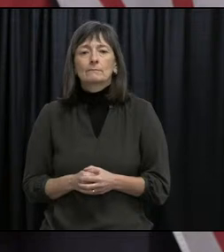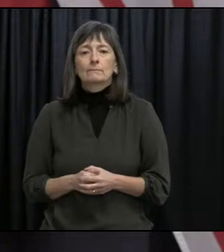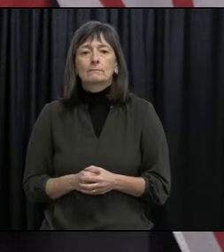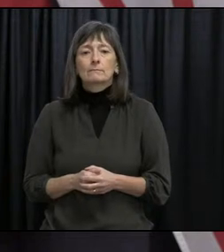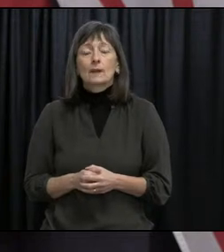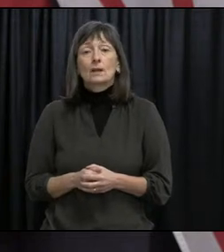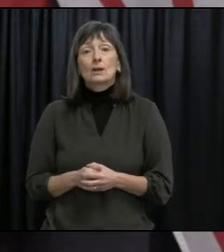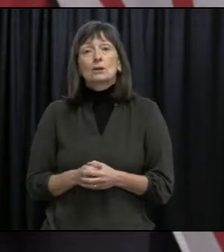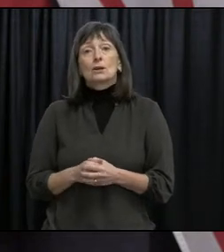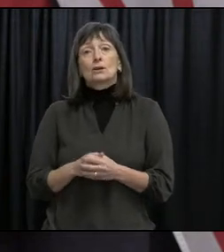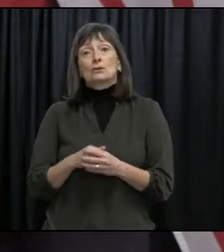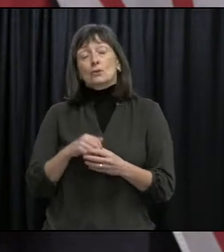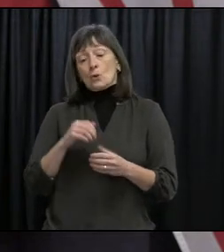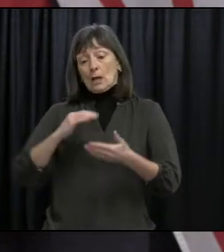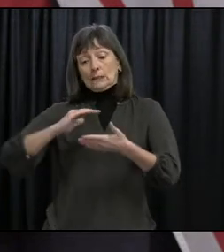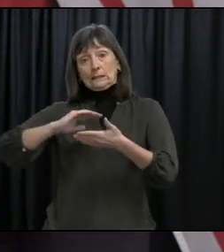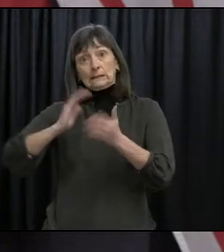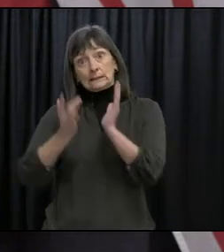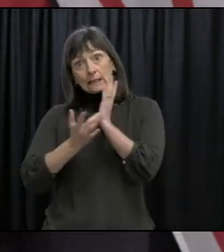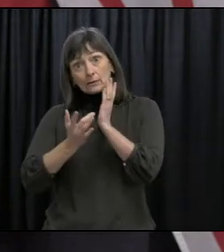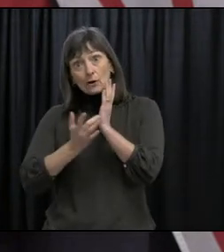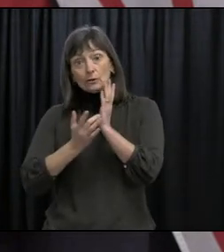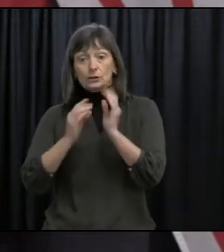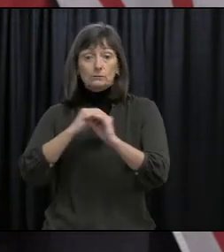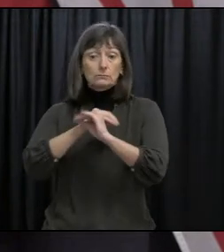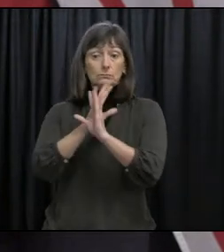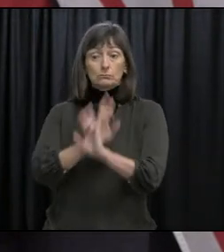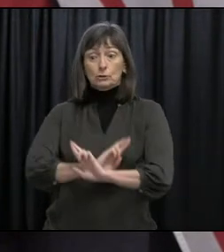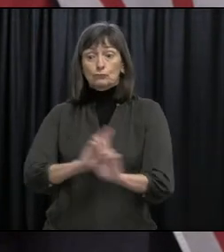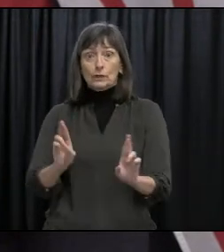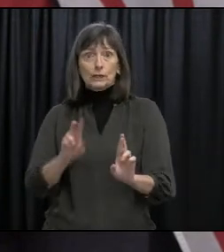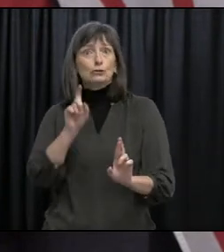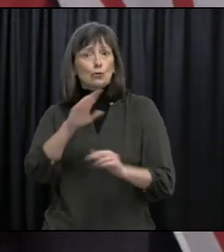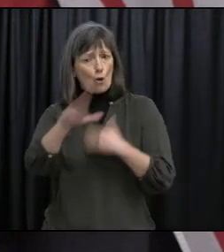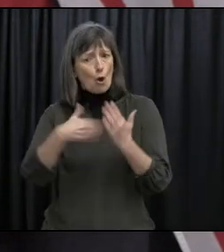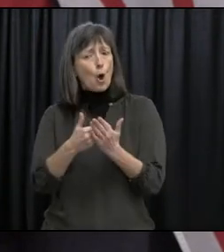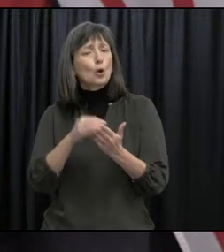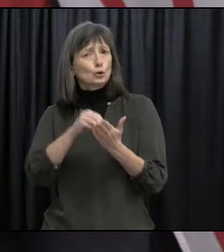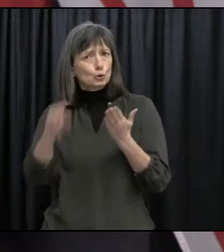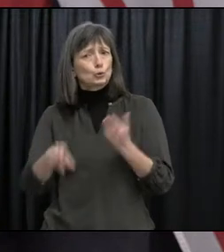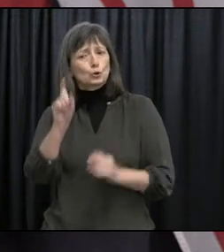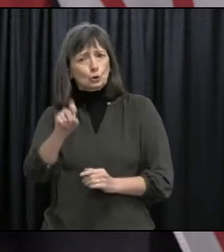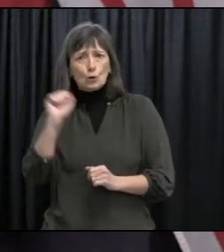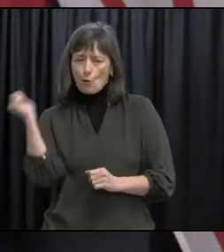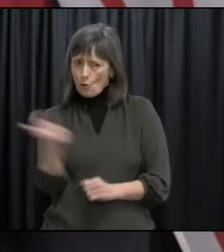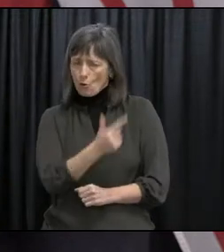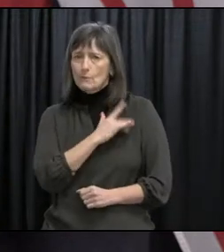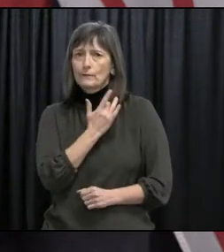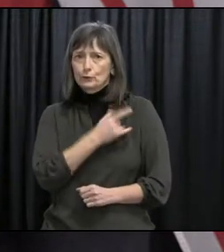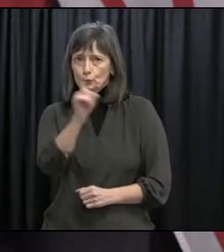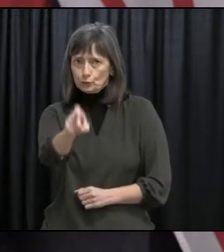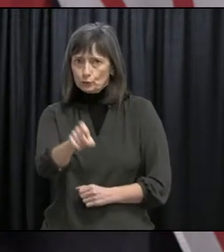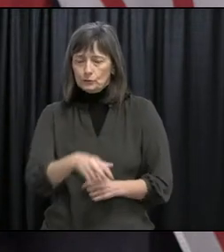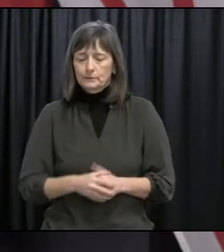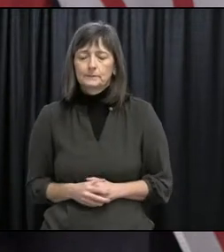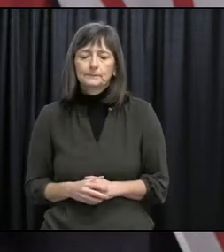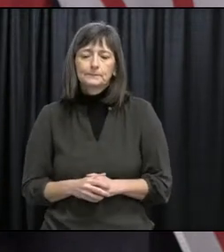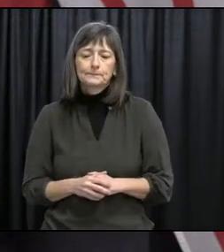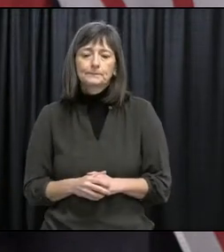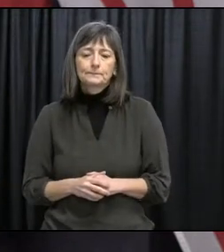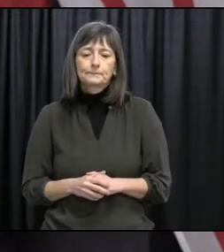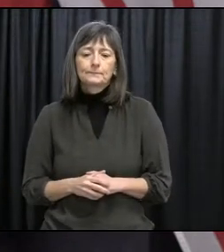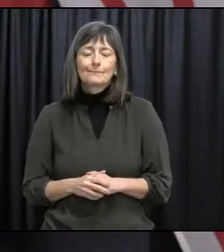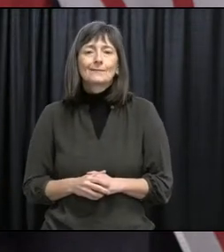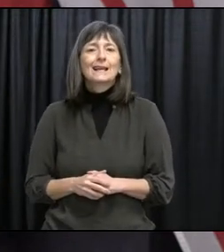have access to the necessary technology for online learning. We have received several questions about the